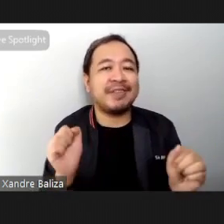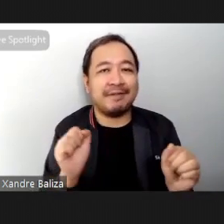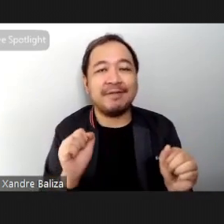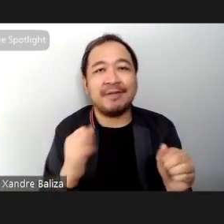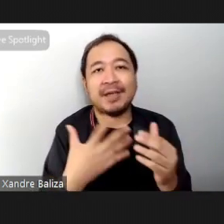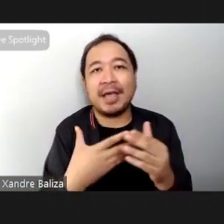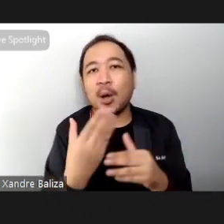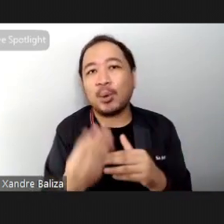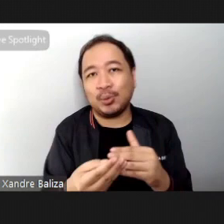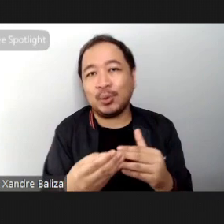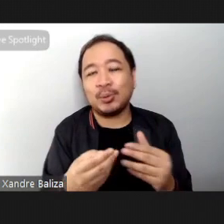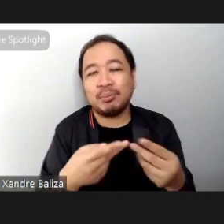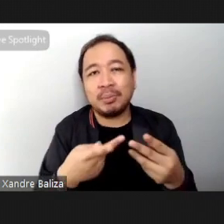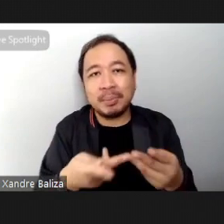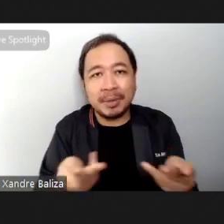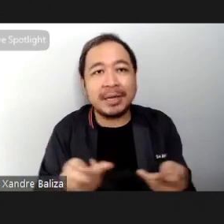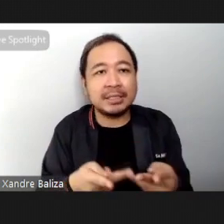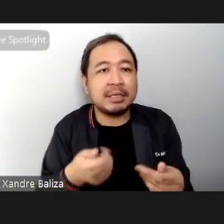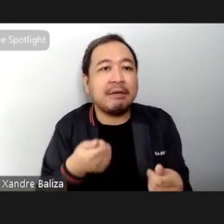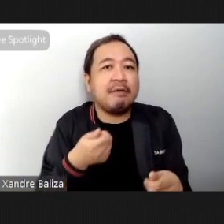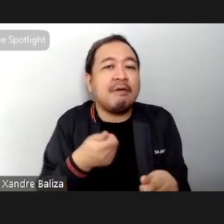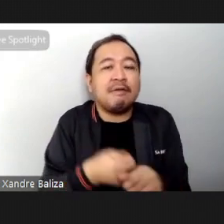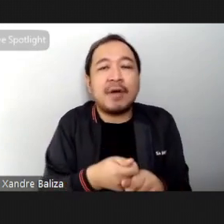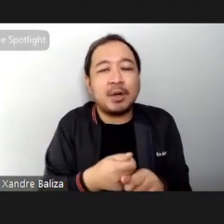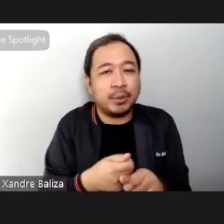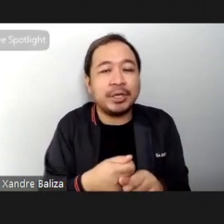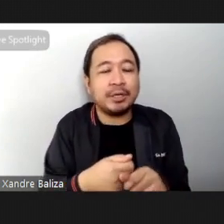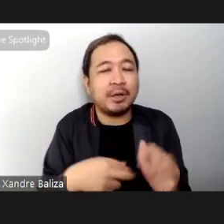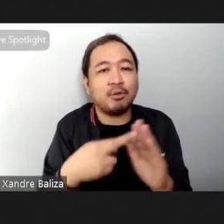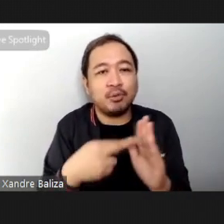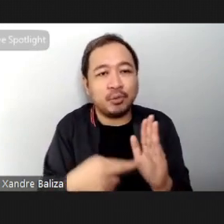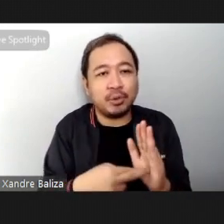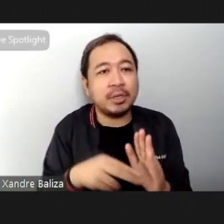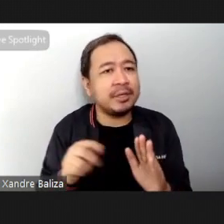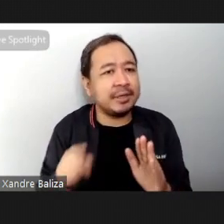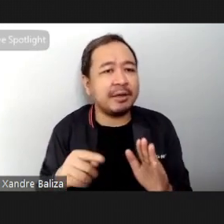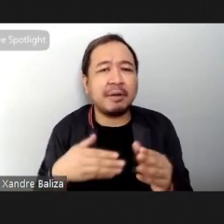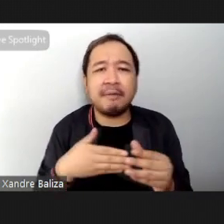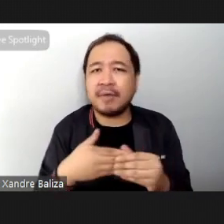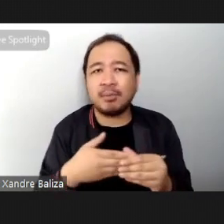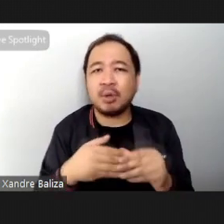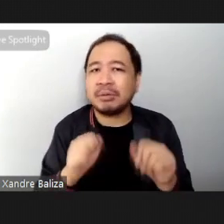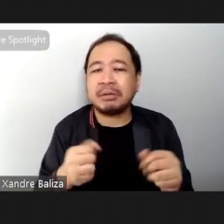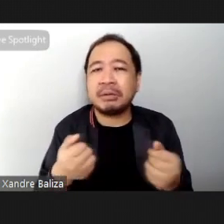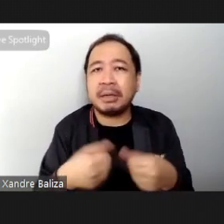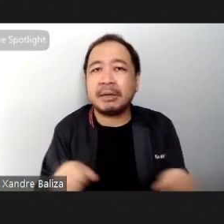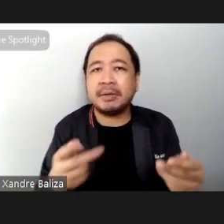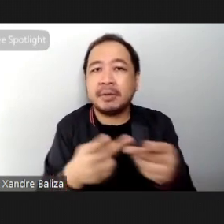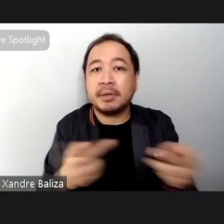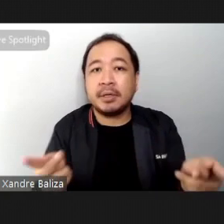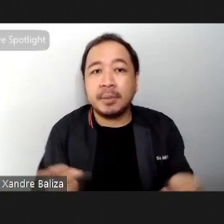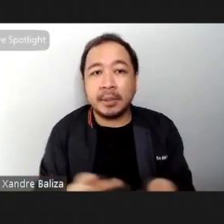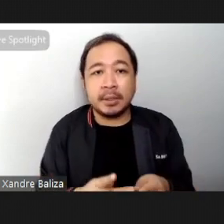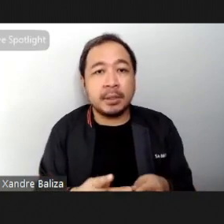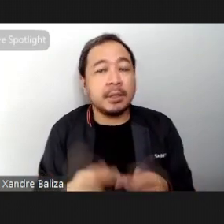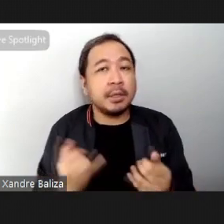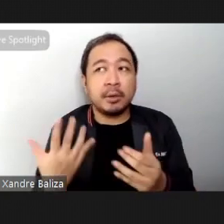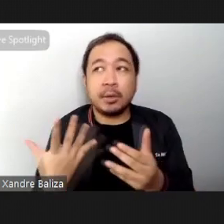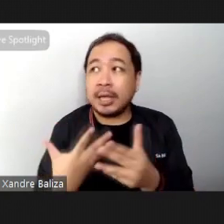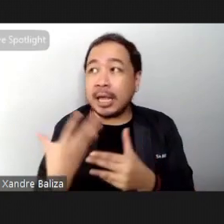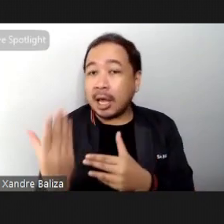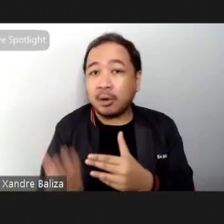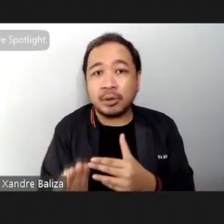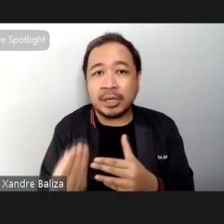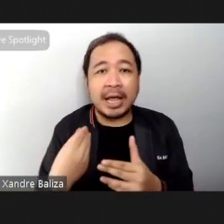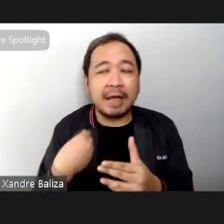proper protocol as I mentioned Ropeflow is very versatile and can be done anywhere and I'm telling you being outdoors while getting sun